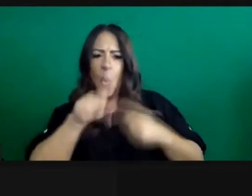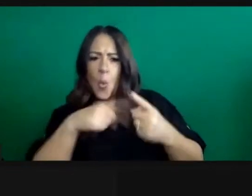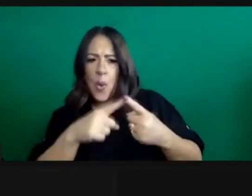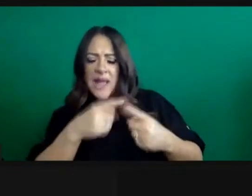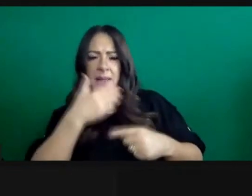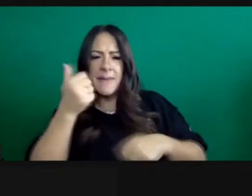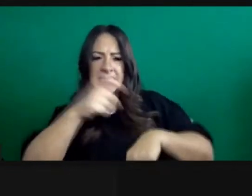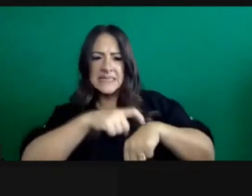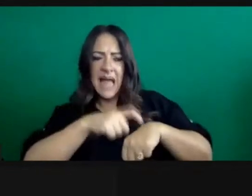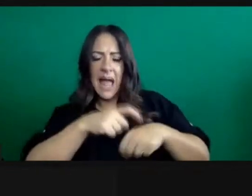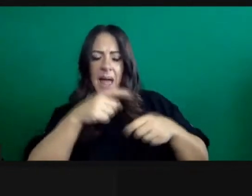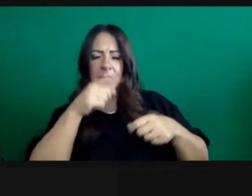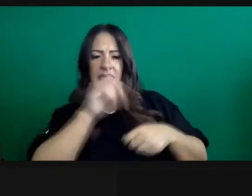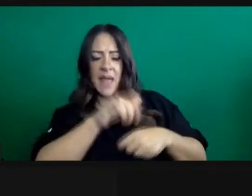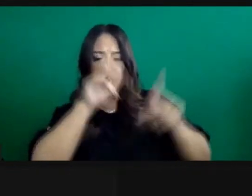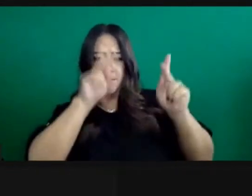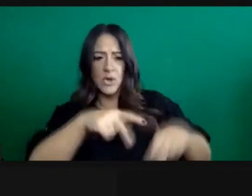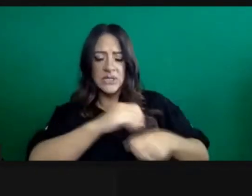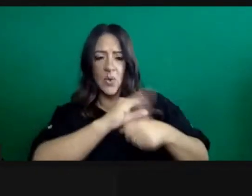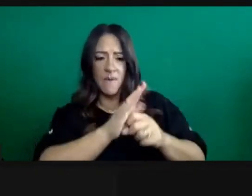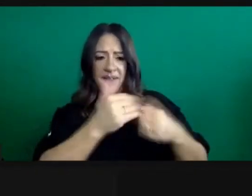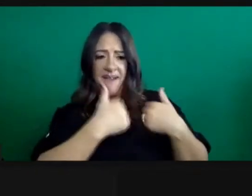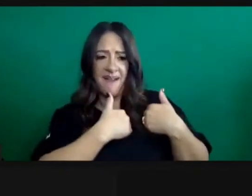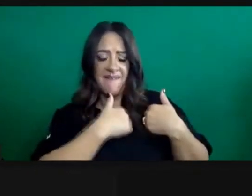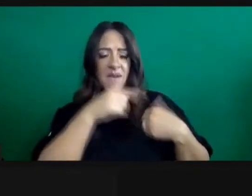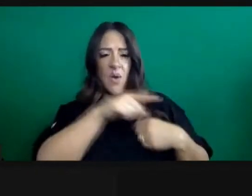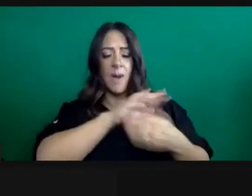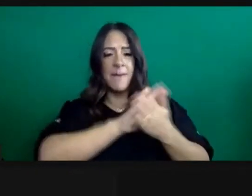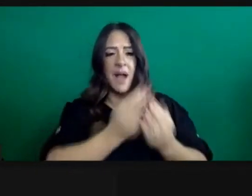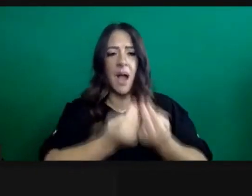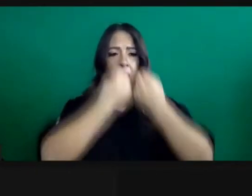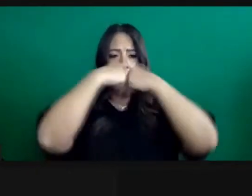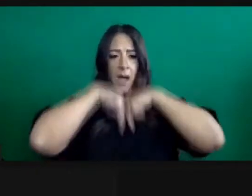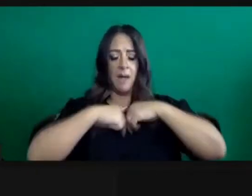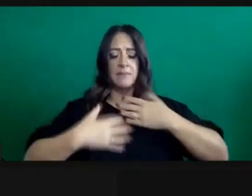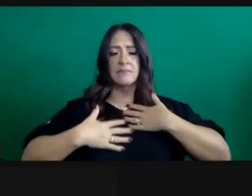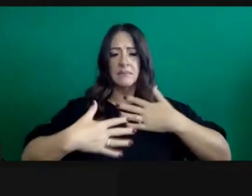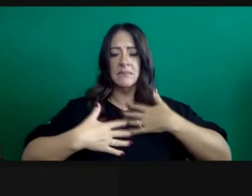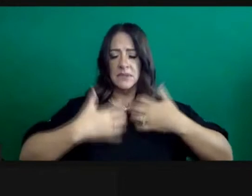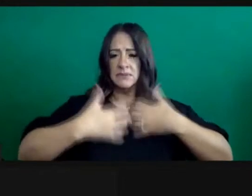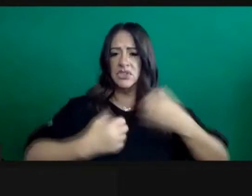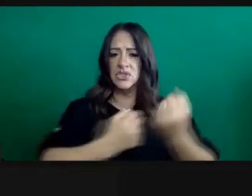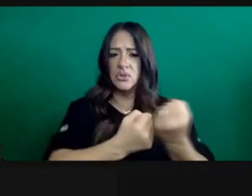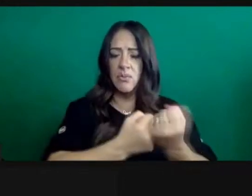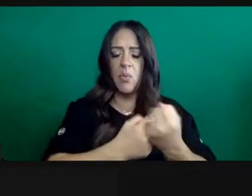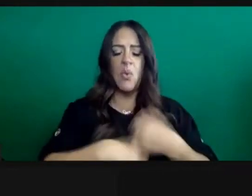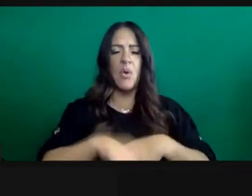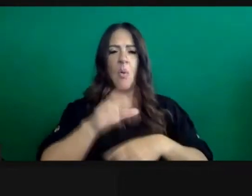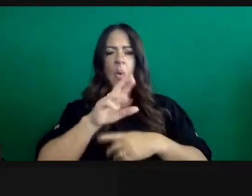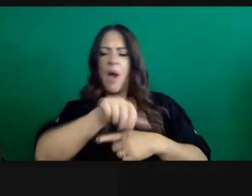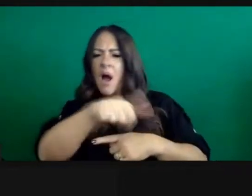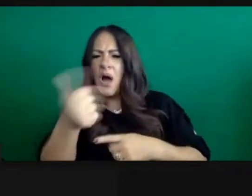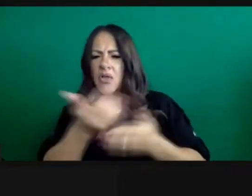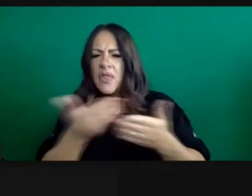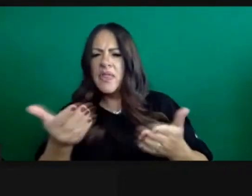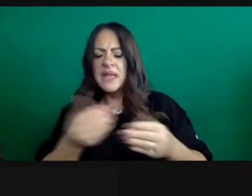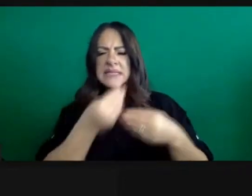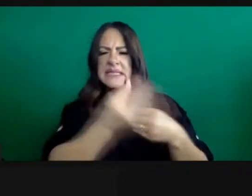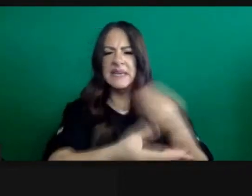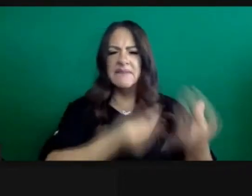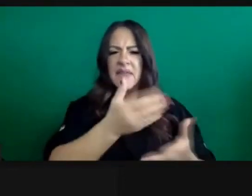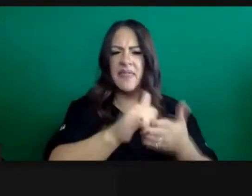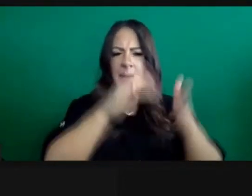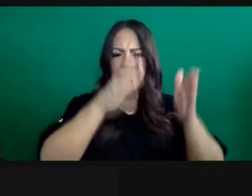when to just use different less invasive forms of respiratory support, how to staff up our